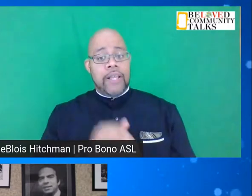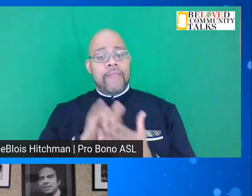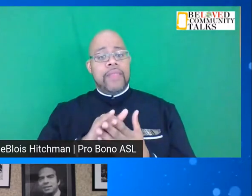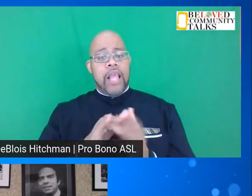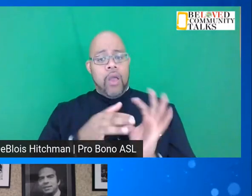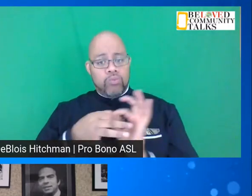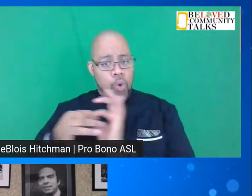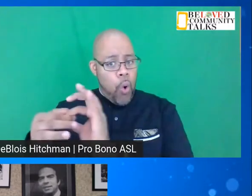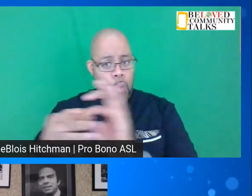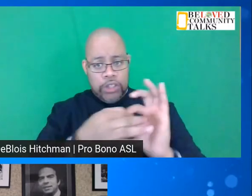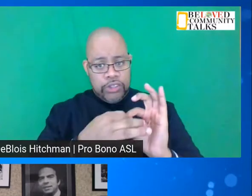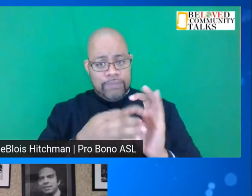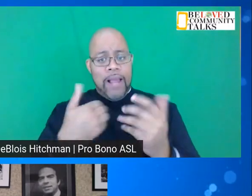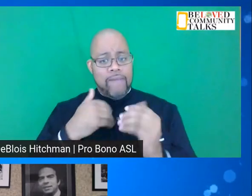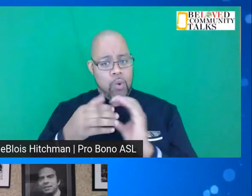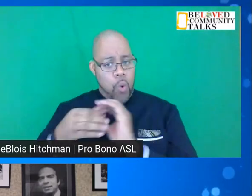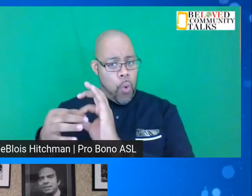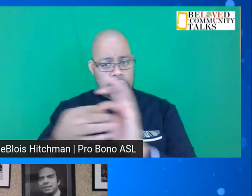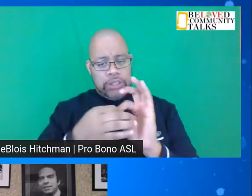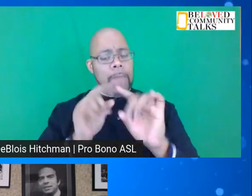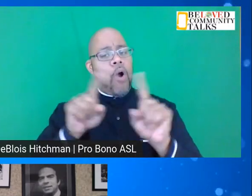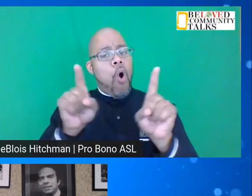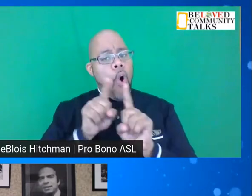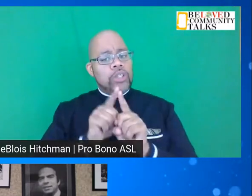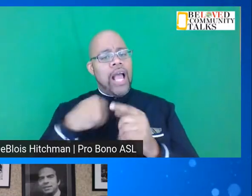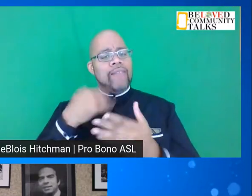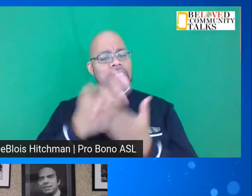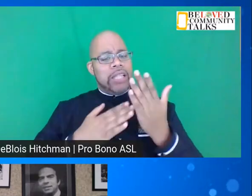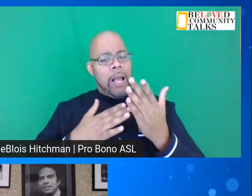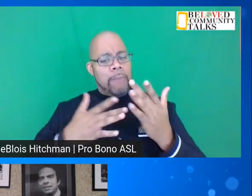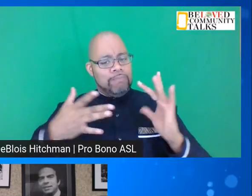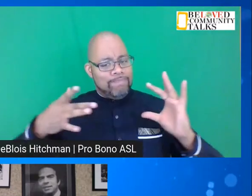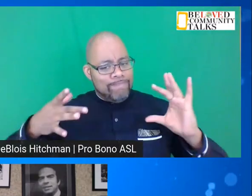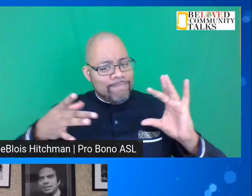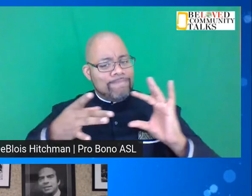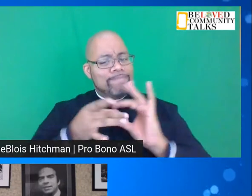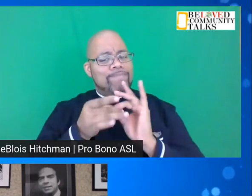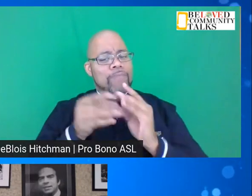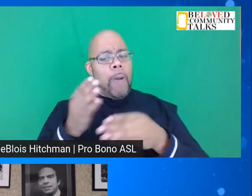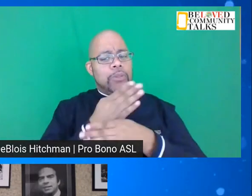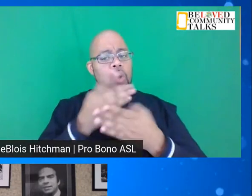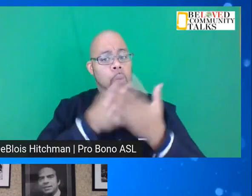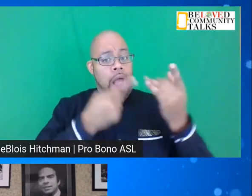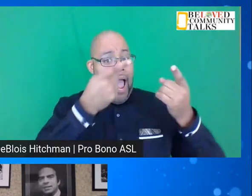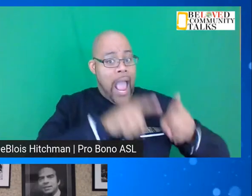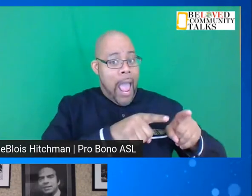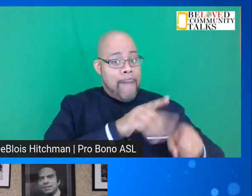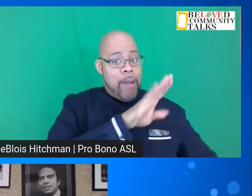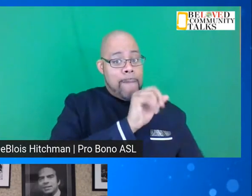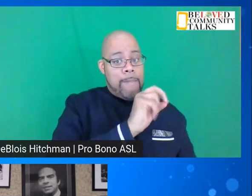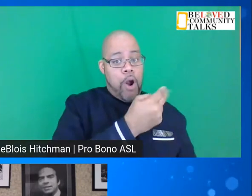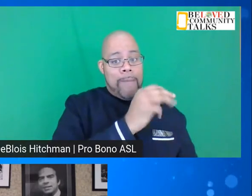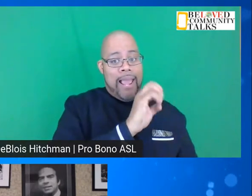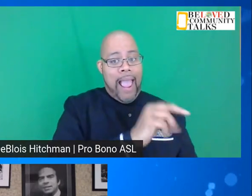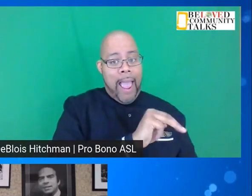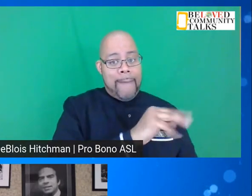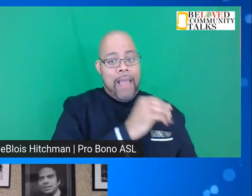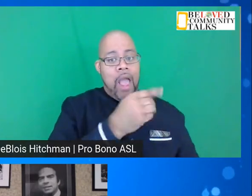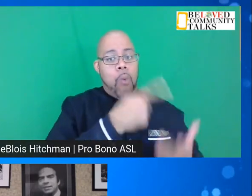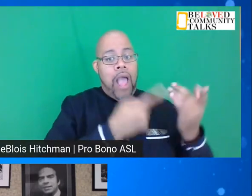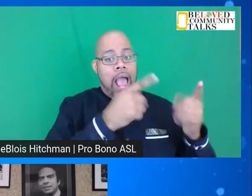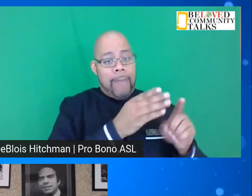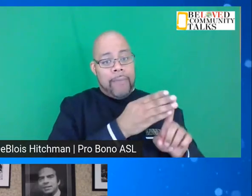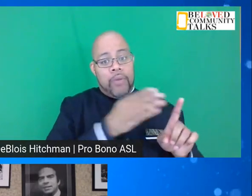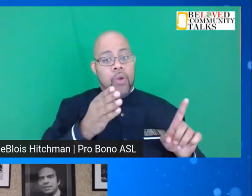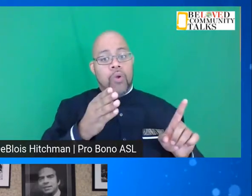coalition, that there was a coalition, but there was also some cohesion between what was happening in Birmingham and what was happening or